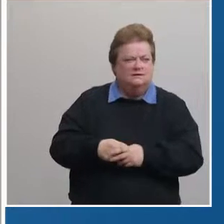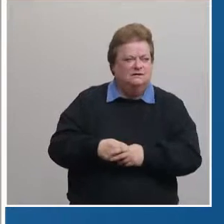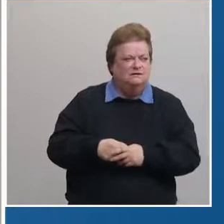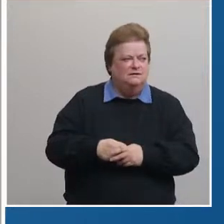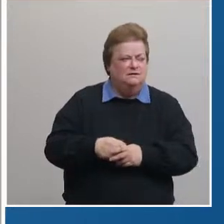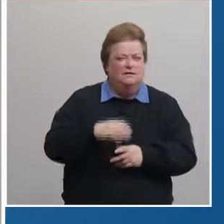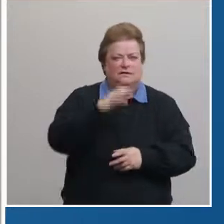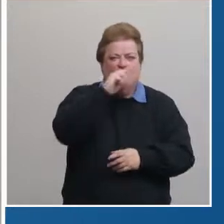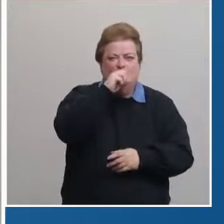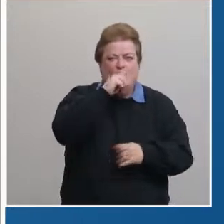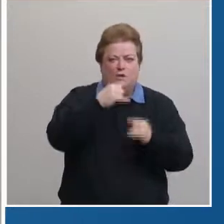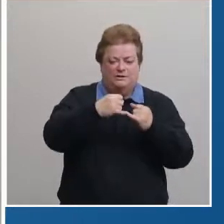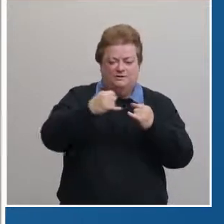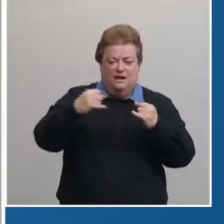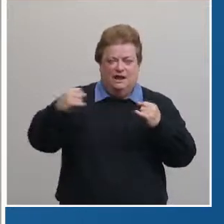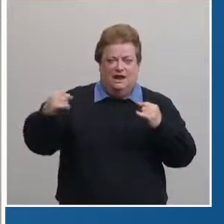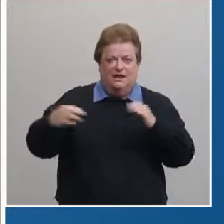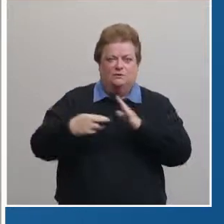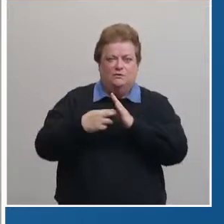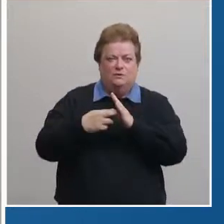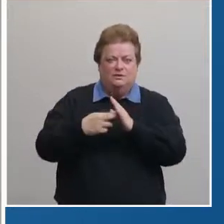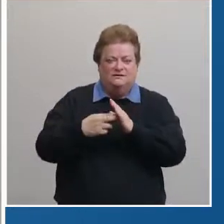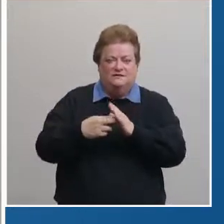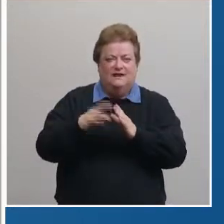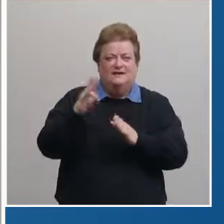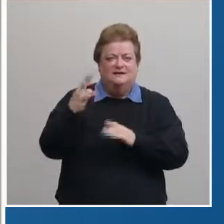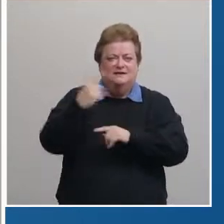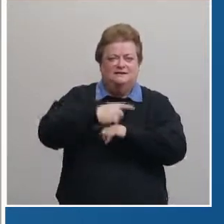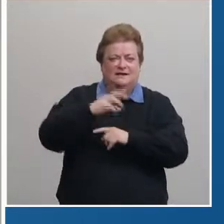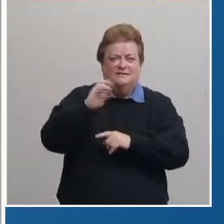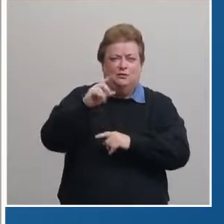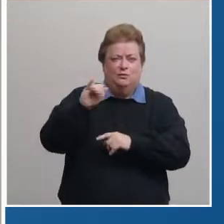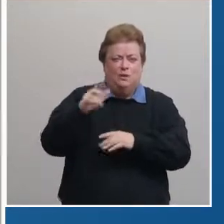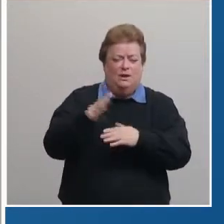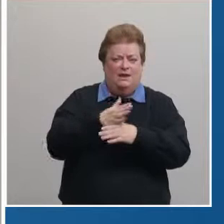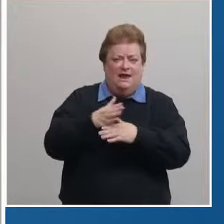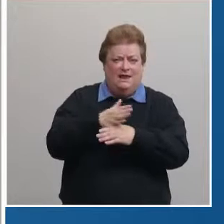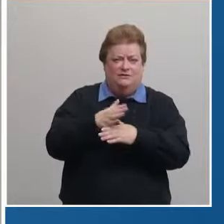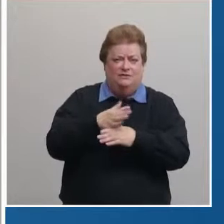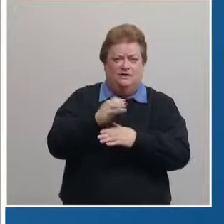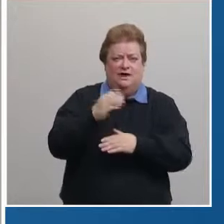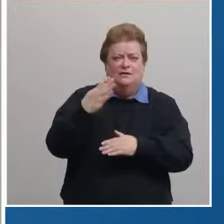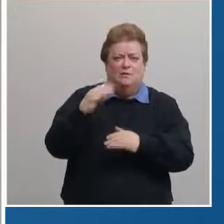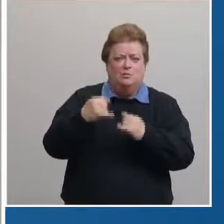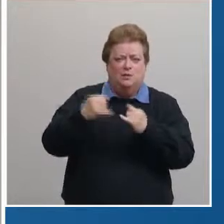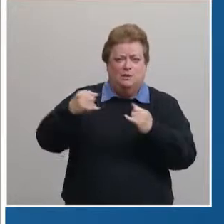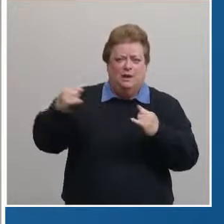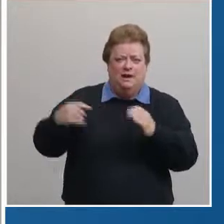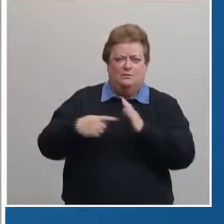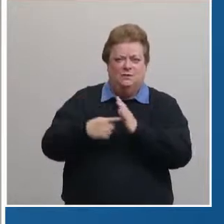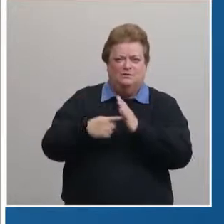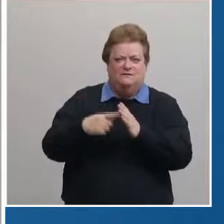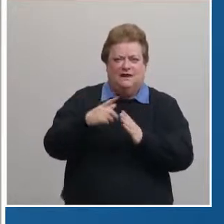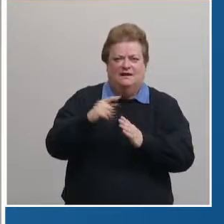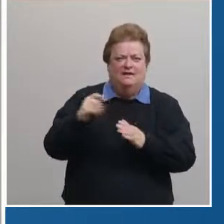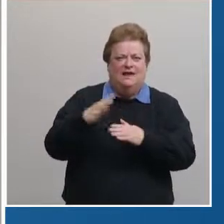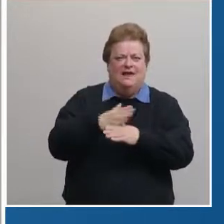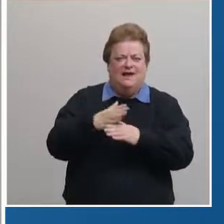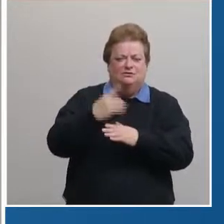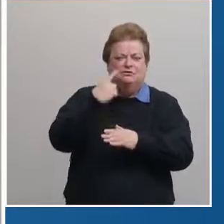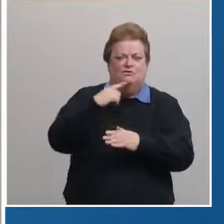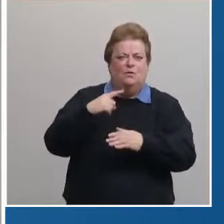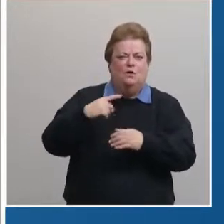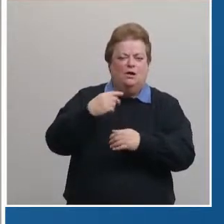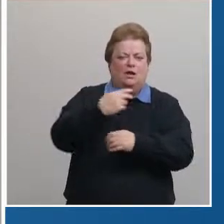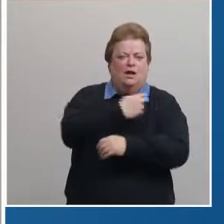the orange line represents the seven-day rolling average of new cases and the blue line represents the seven-day rolling average of